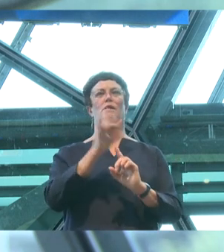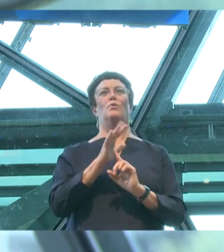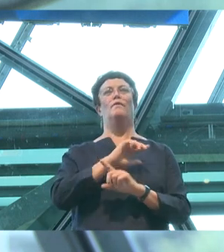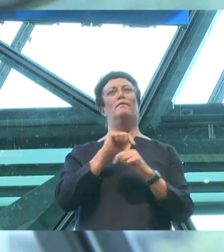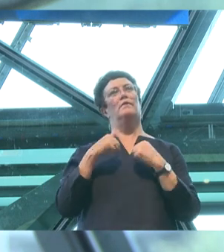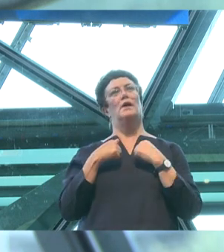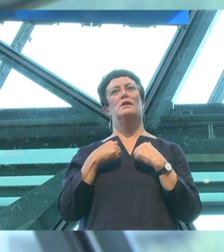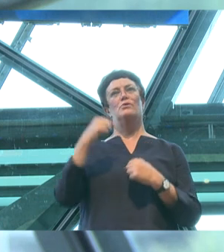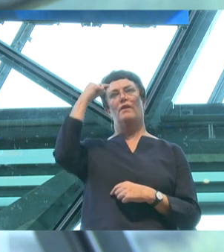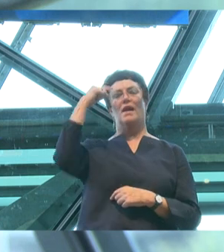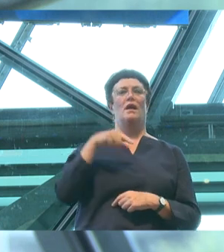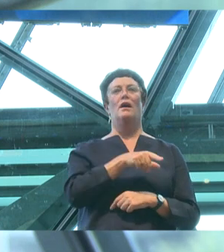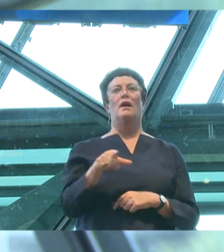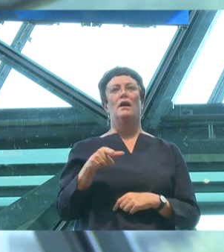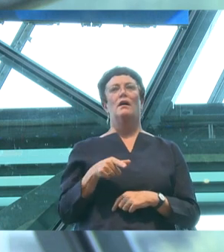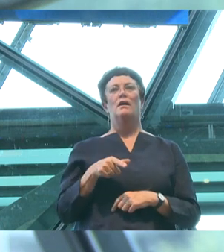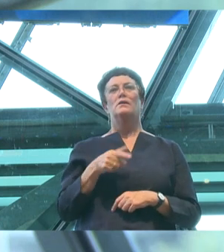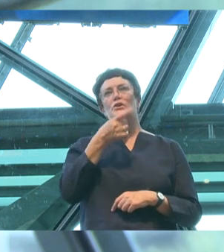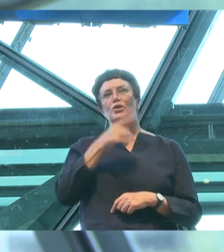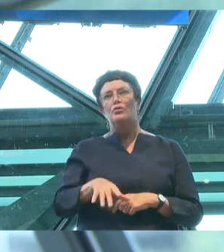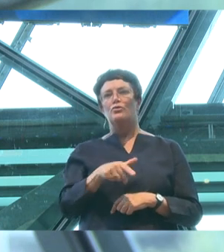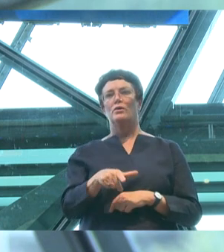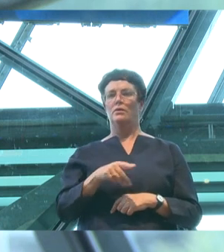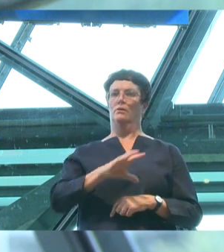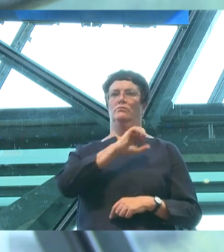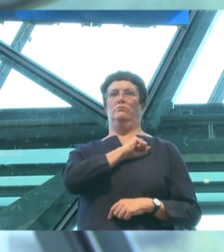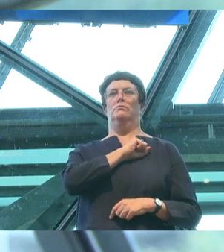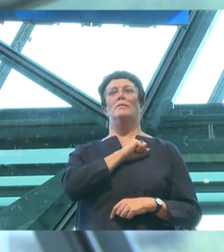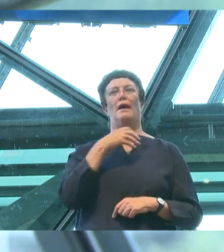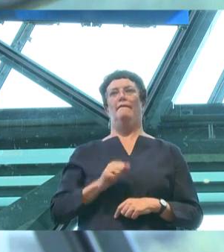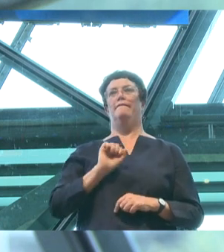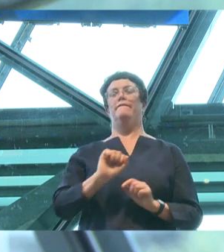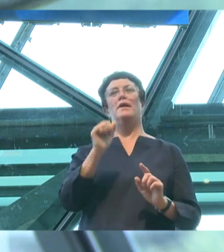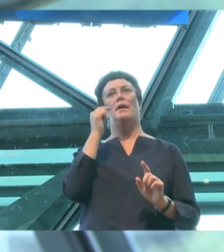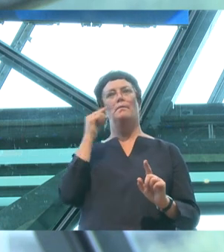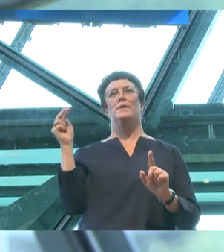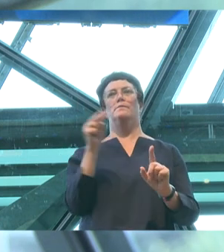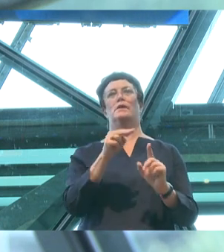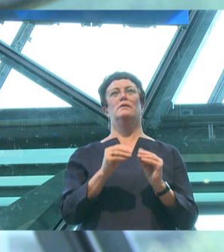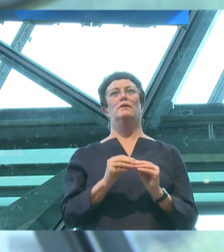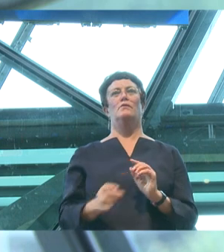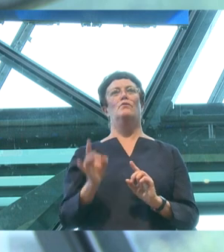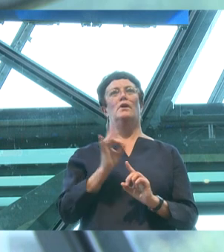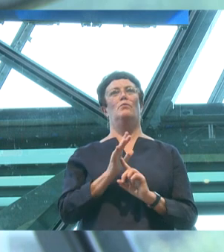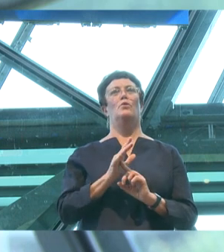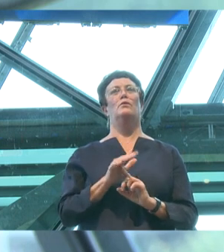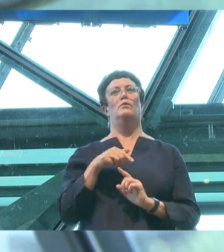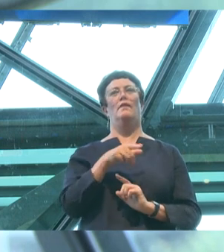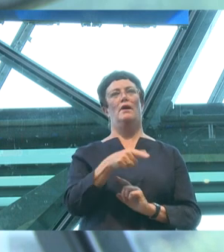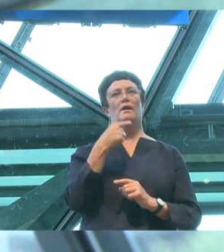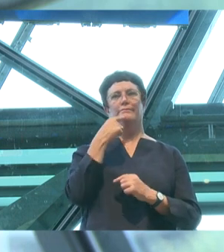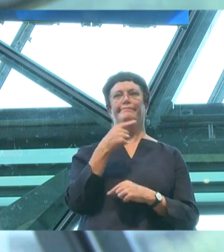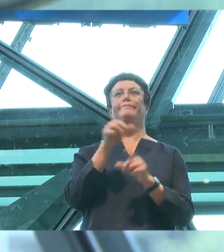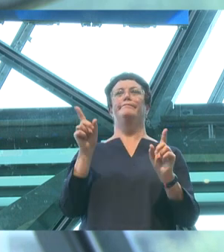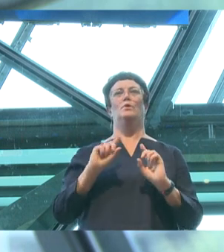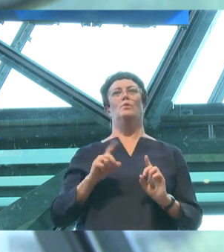generations are courageous enough to bring their own perspectives, asserting themselves and being vocal about what